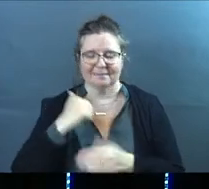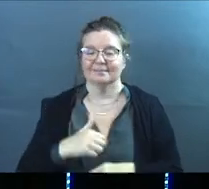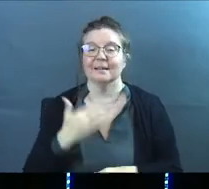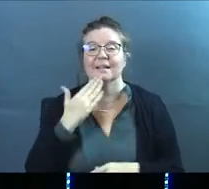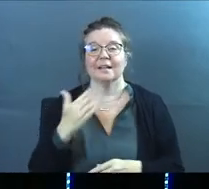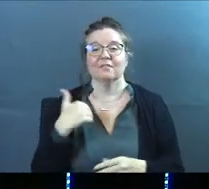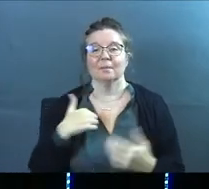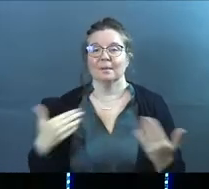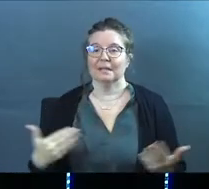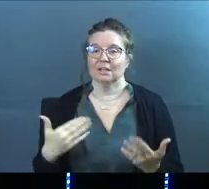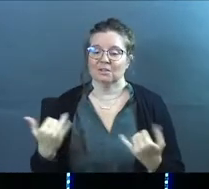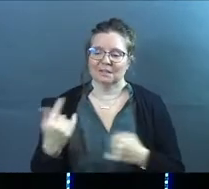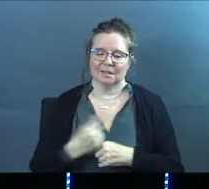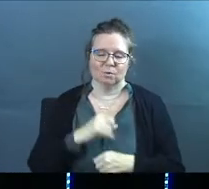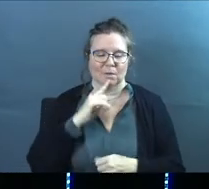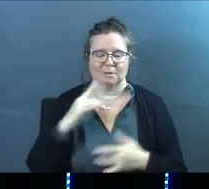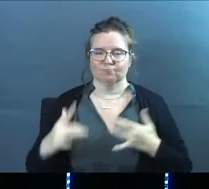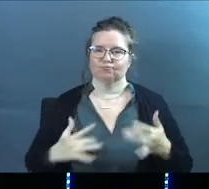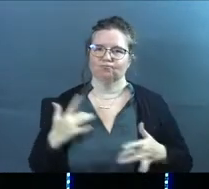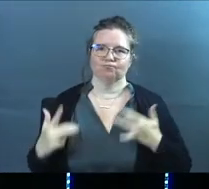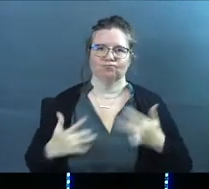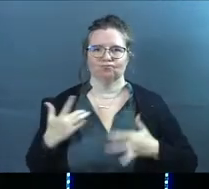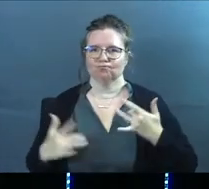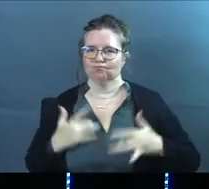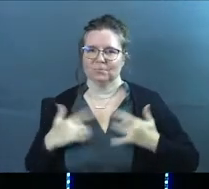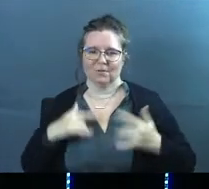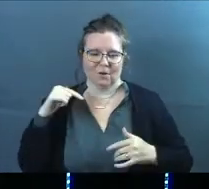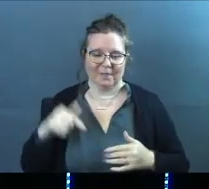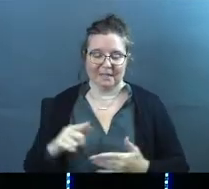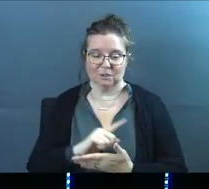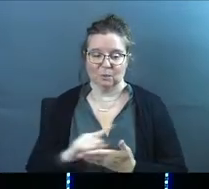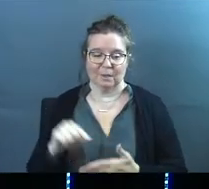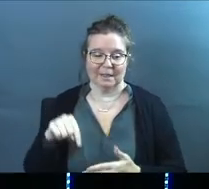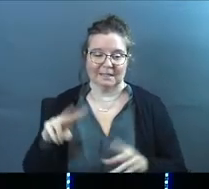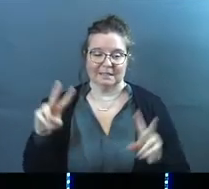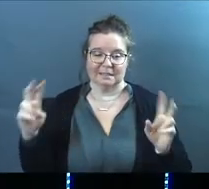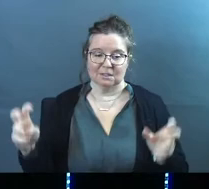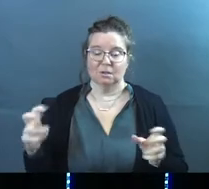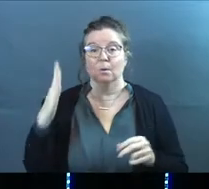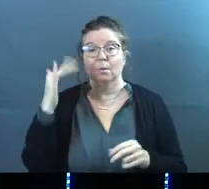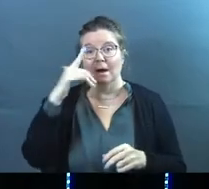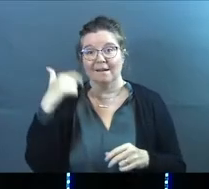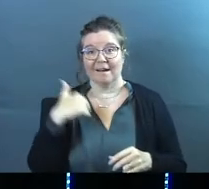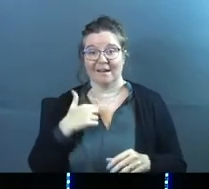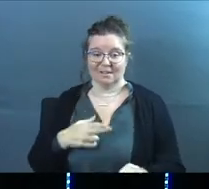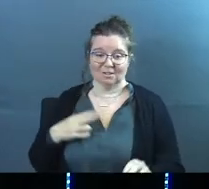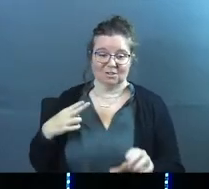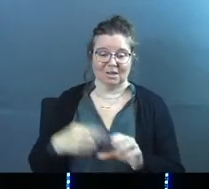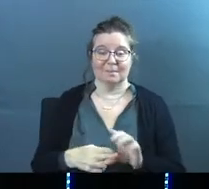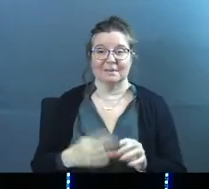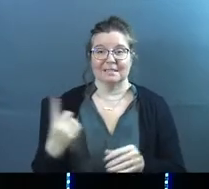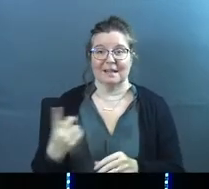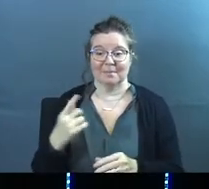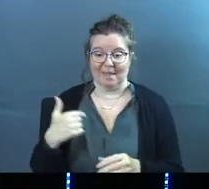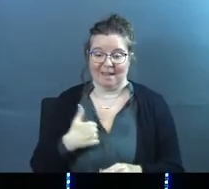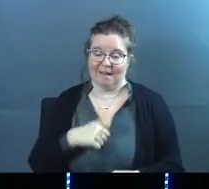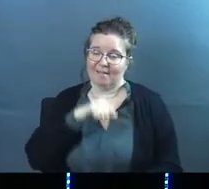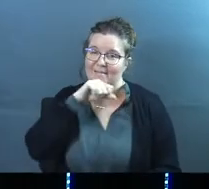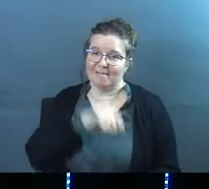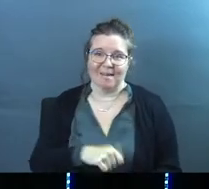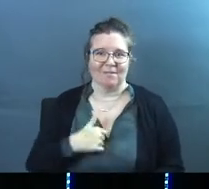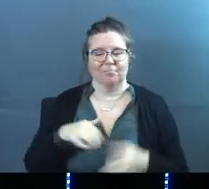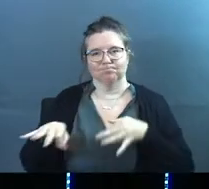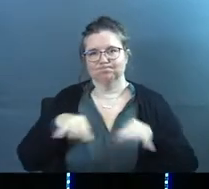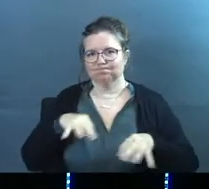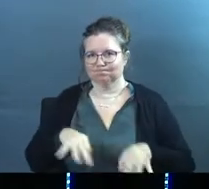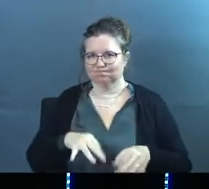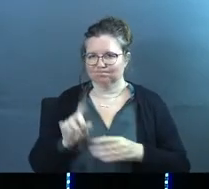Thank you guys again for being here today. Super excited for this week of this series because I get to jump in into something that I love, and I'm